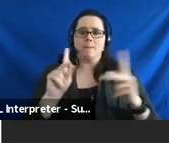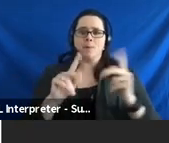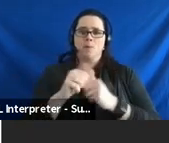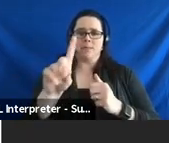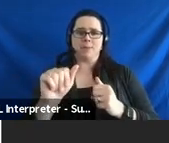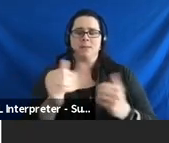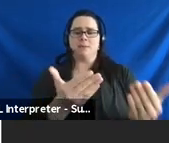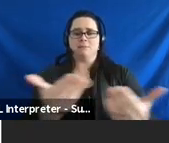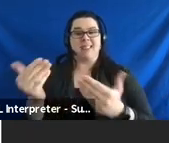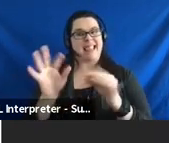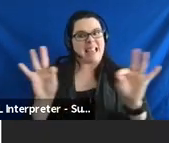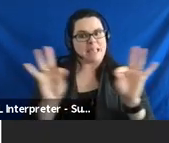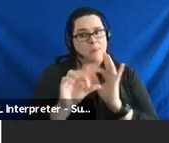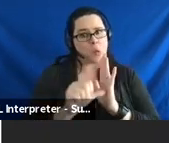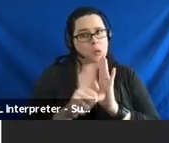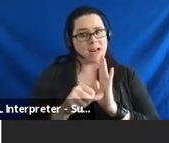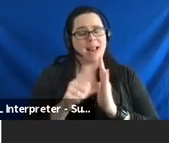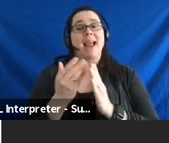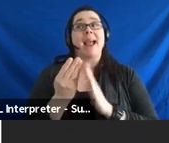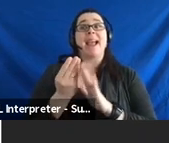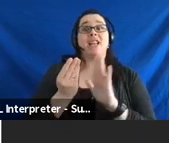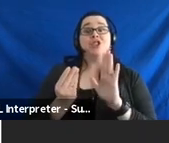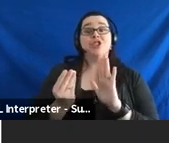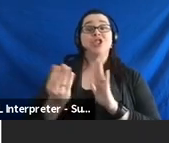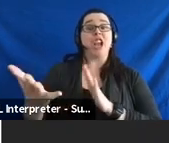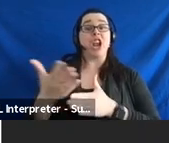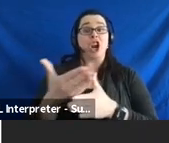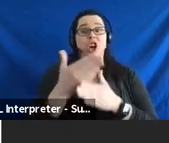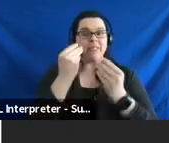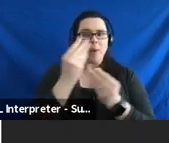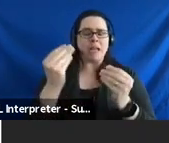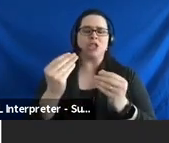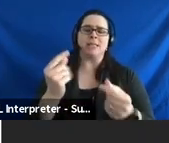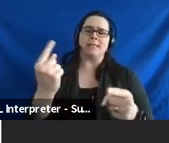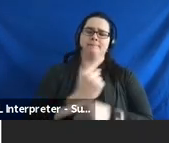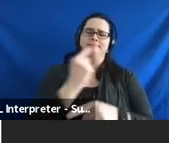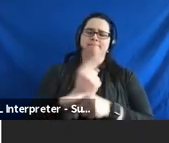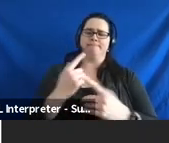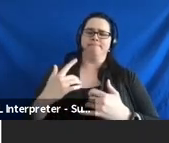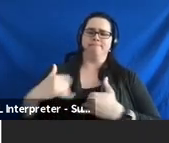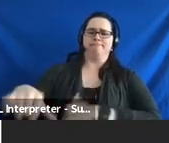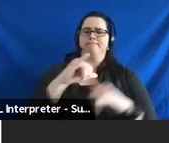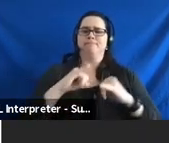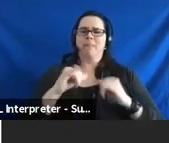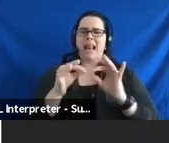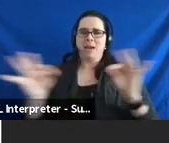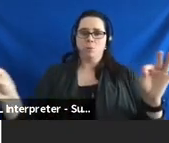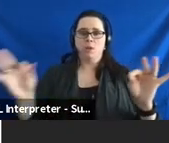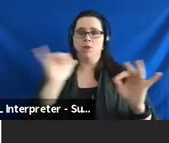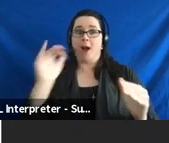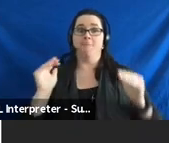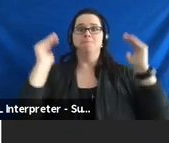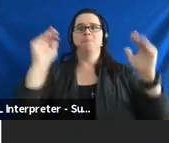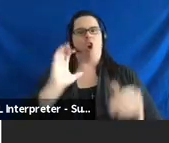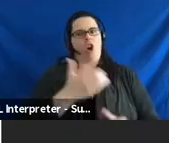sharing, and this is very important, and sharing information in plain language. And our council also needs to work better at making